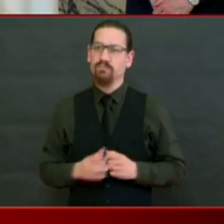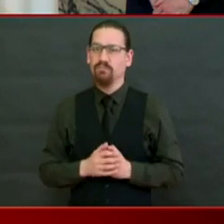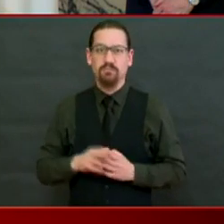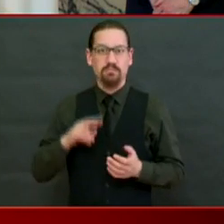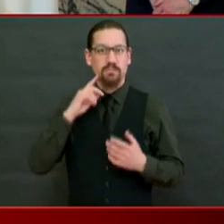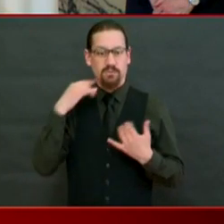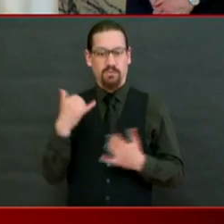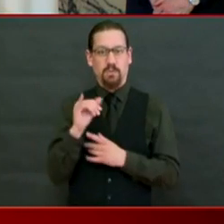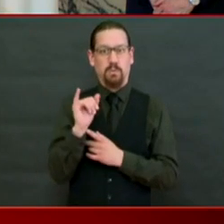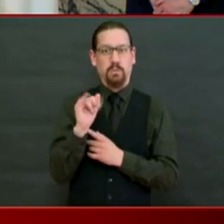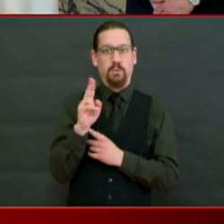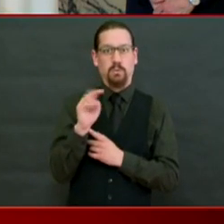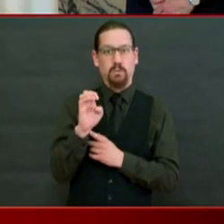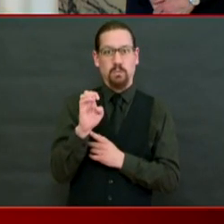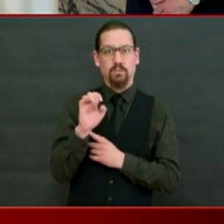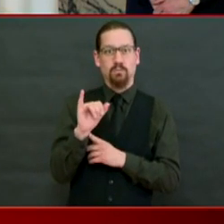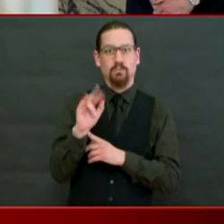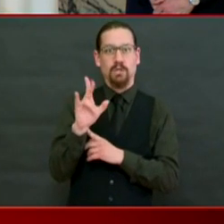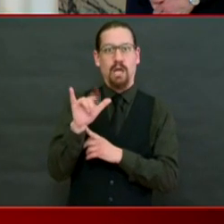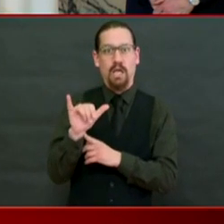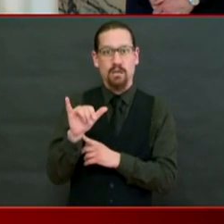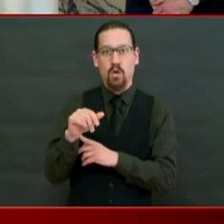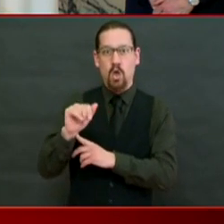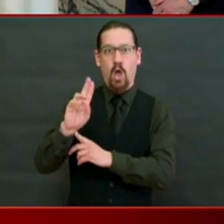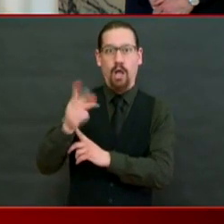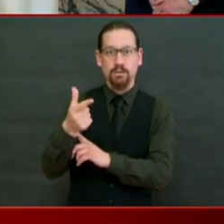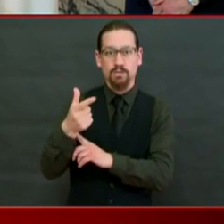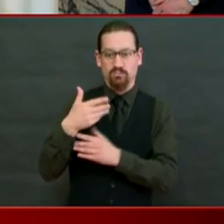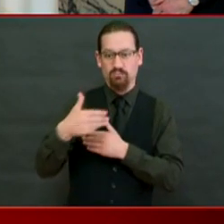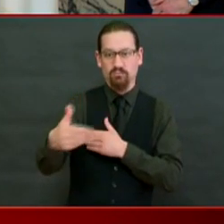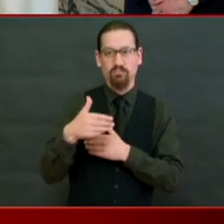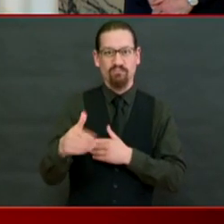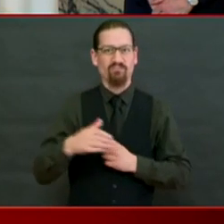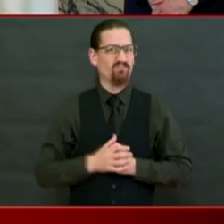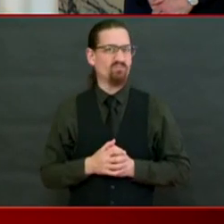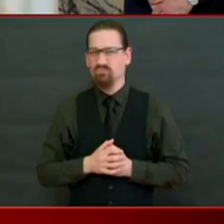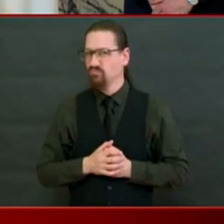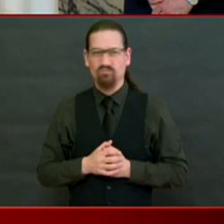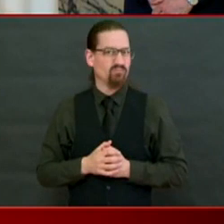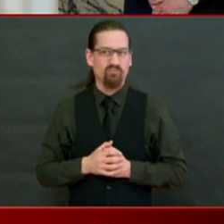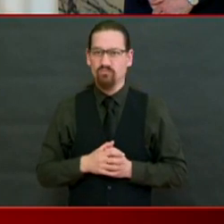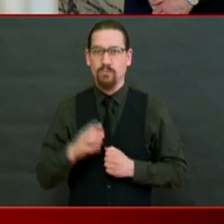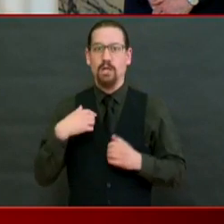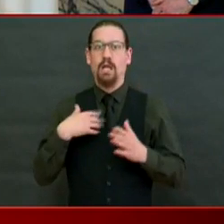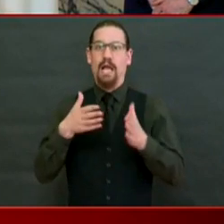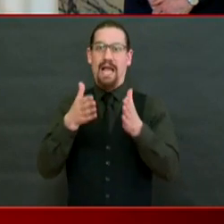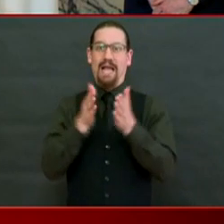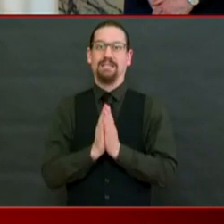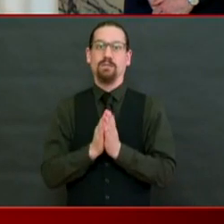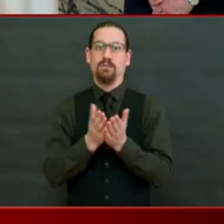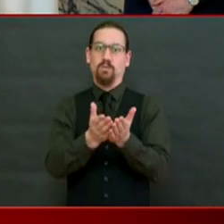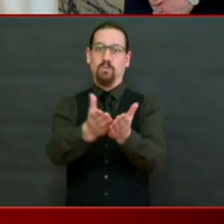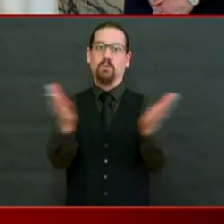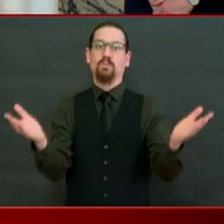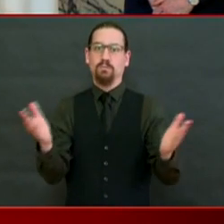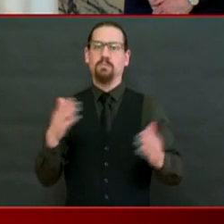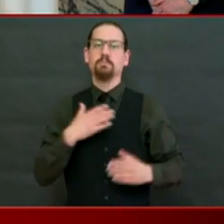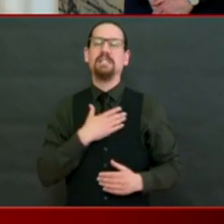have. So, I'm asking you now to prepare yourselves to make alternative plans.